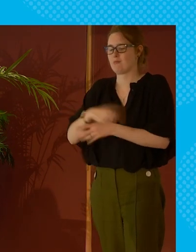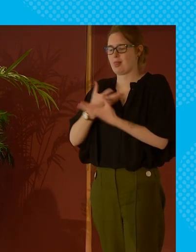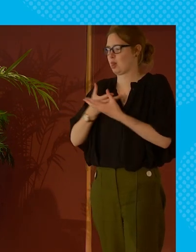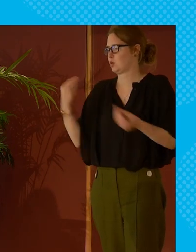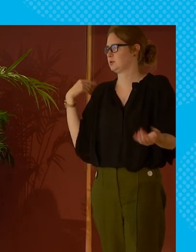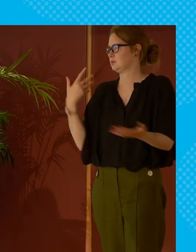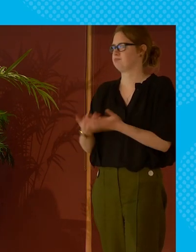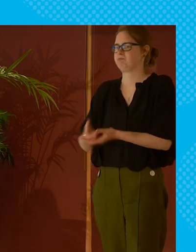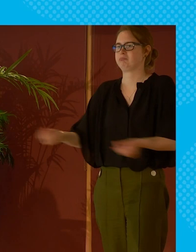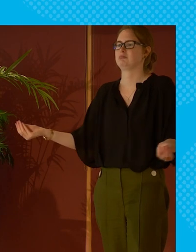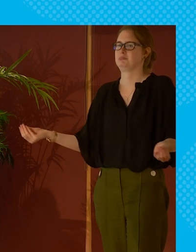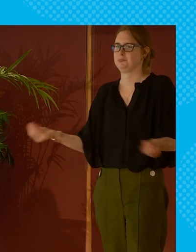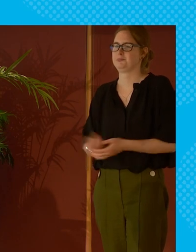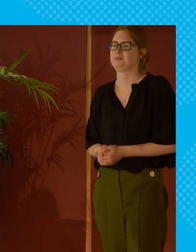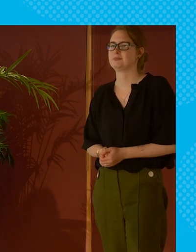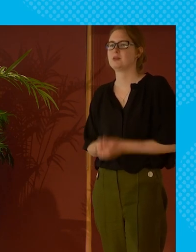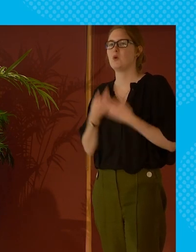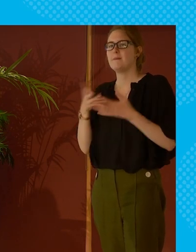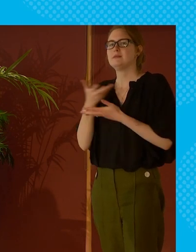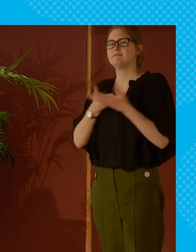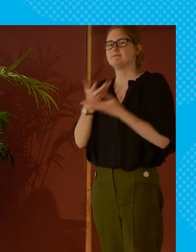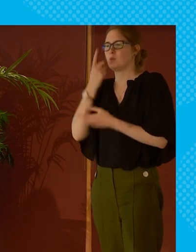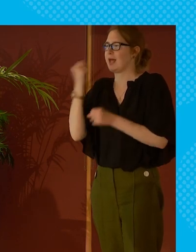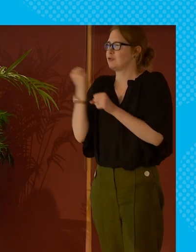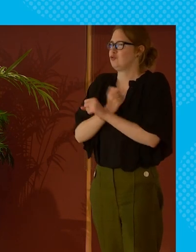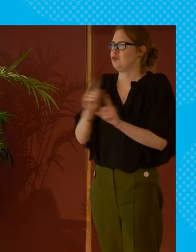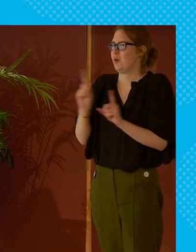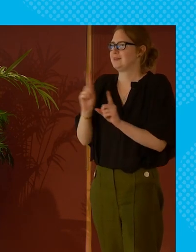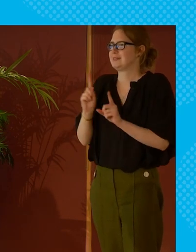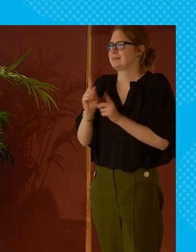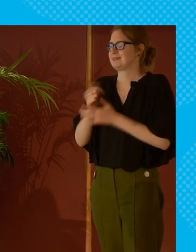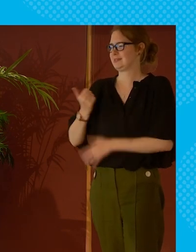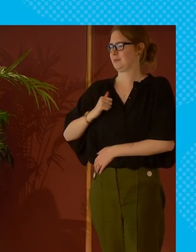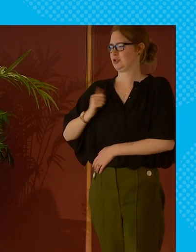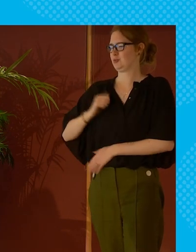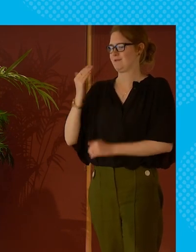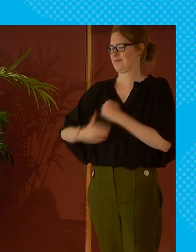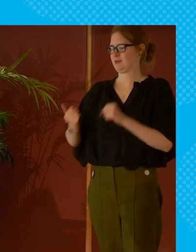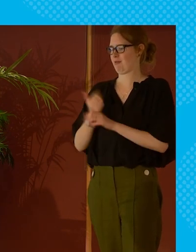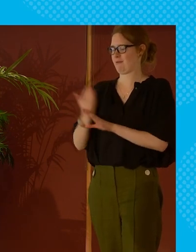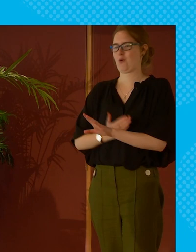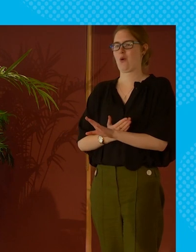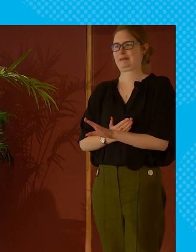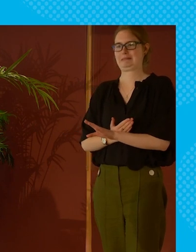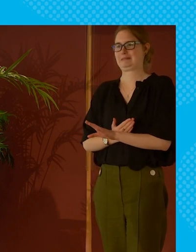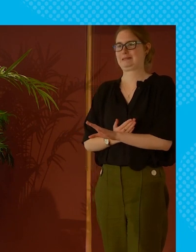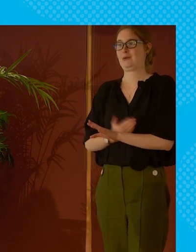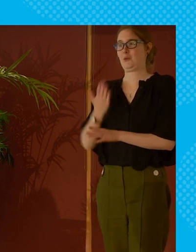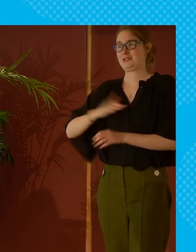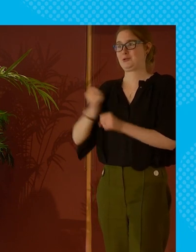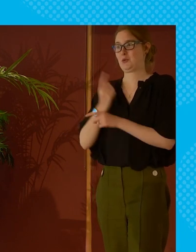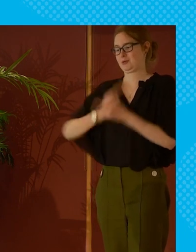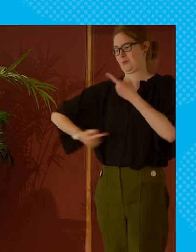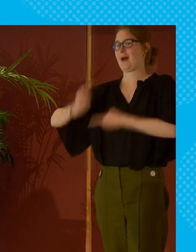and we've lost things that we used to have so when we talk about what can we do there's an assumption we've never done it before what